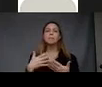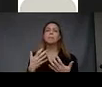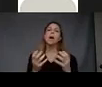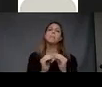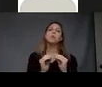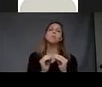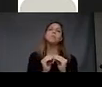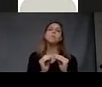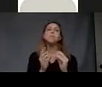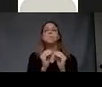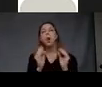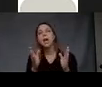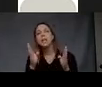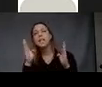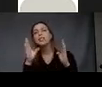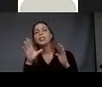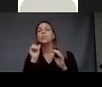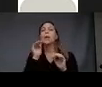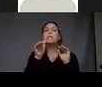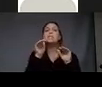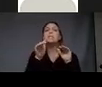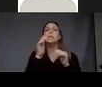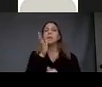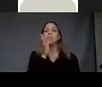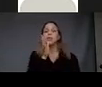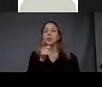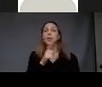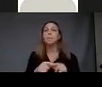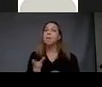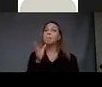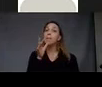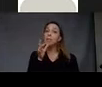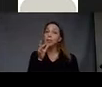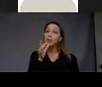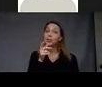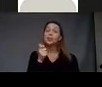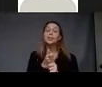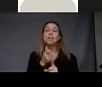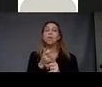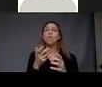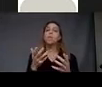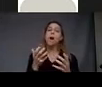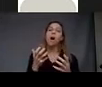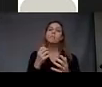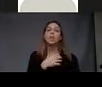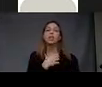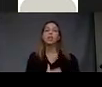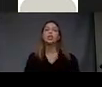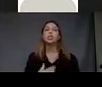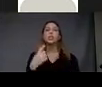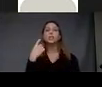attention, wanting the mother, and, but the mother is wanting and yearning for,